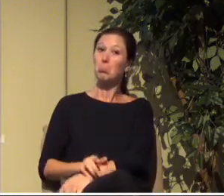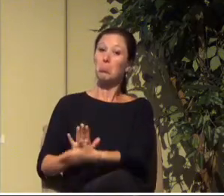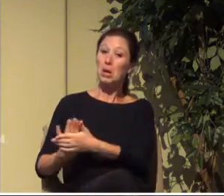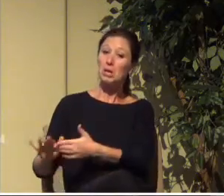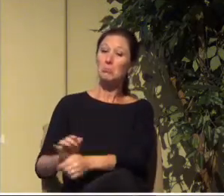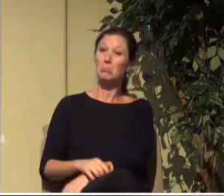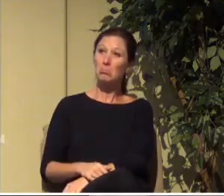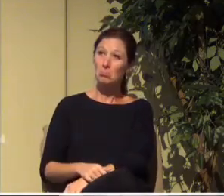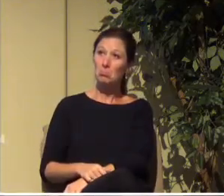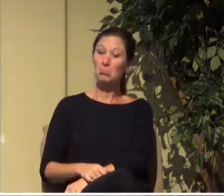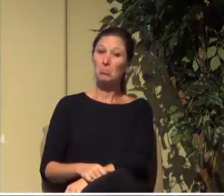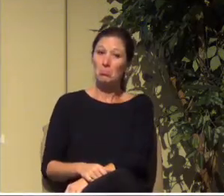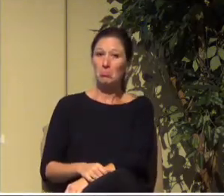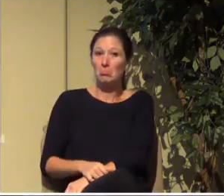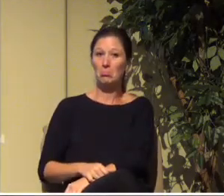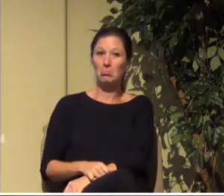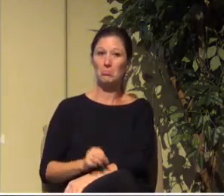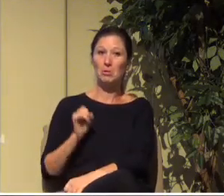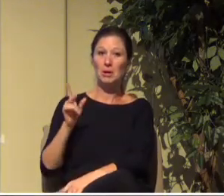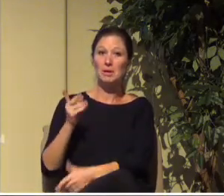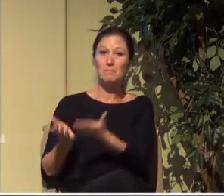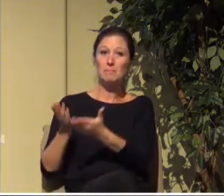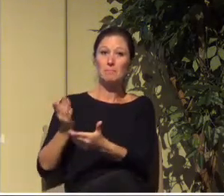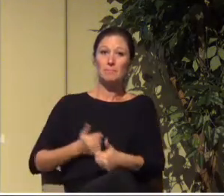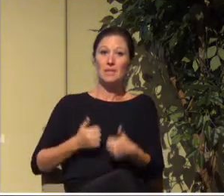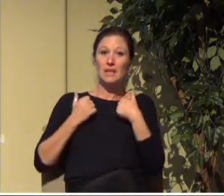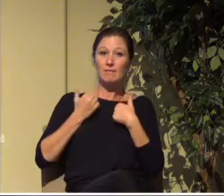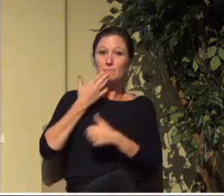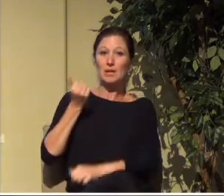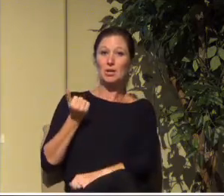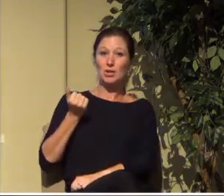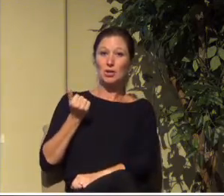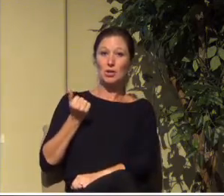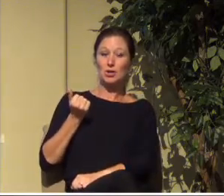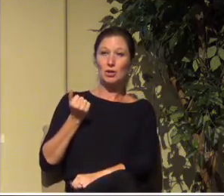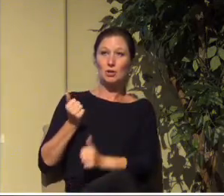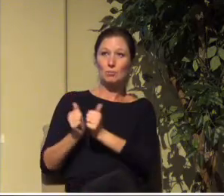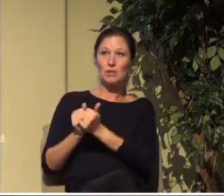sounds good maybe life will be a little bit better in Christ